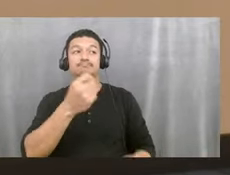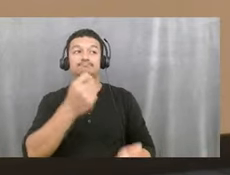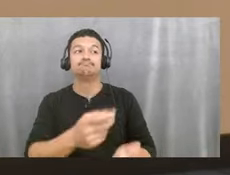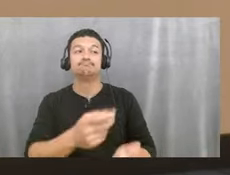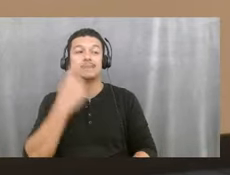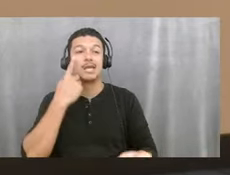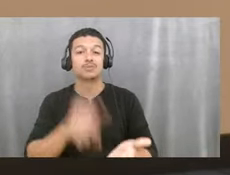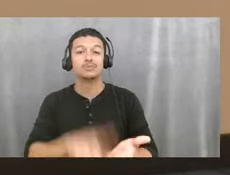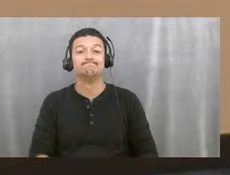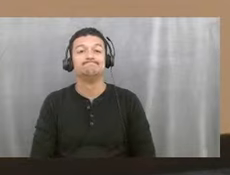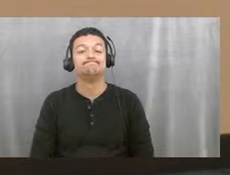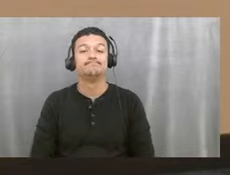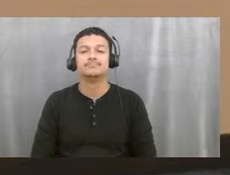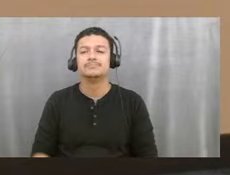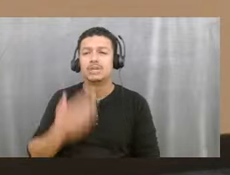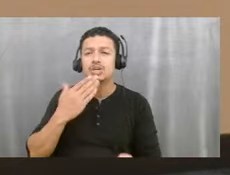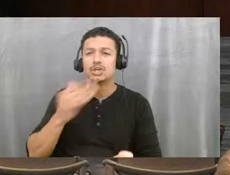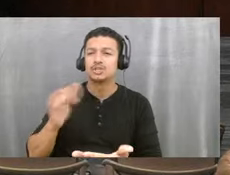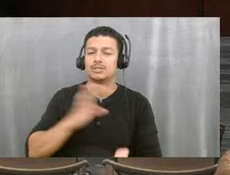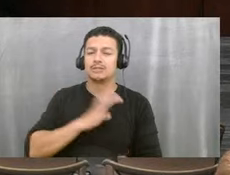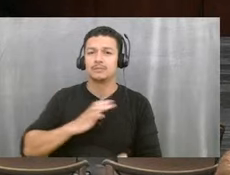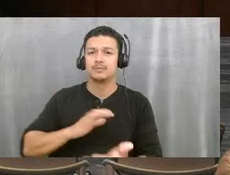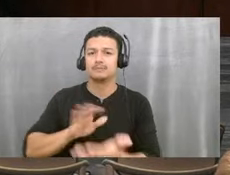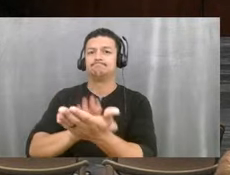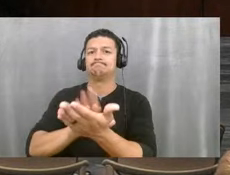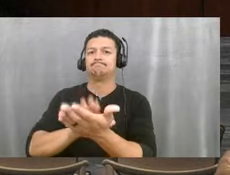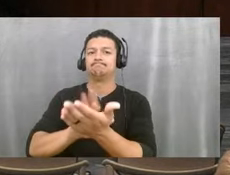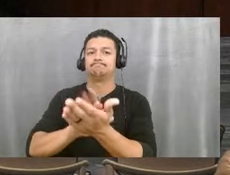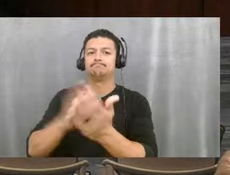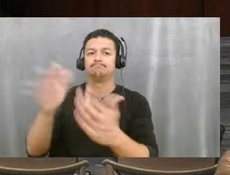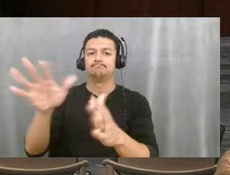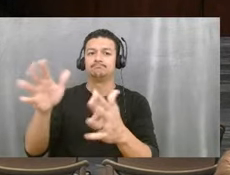Good job, Commissioner. We commend you, Commissioner. Taking care of our veterans.